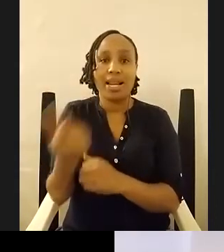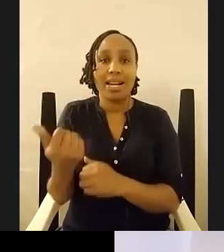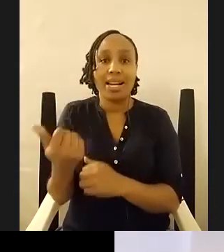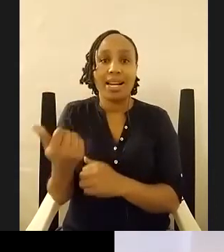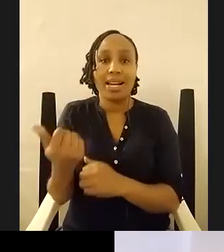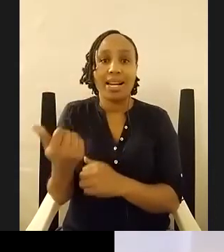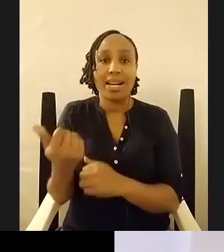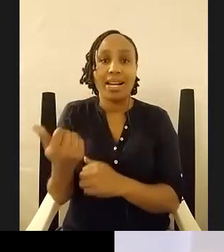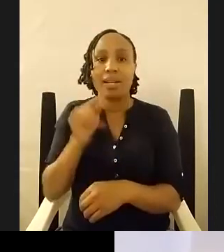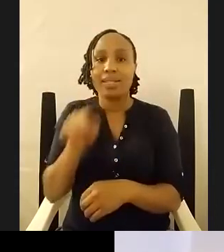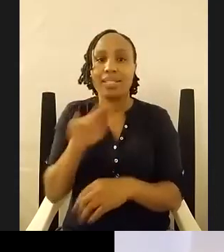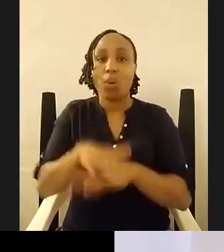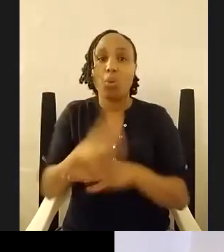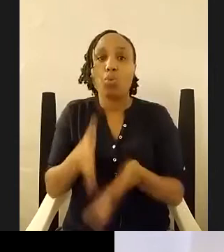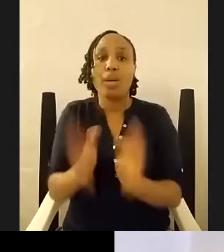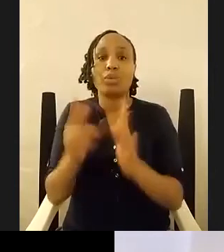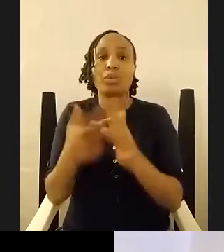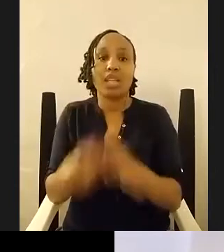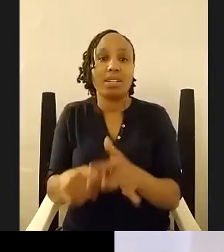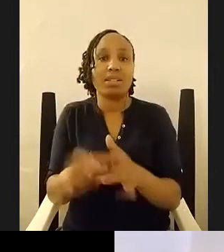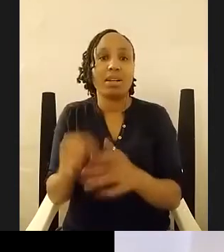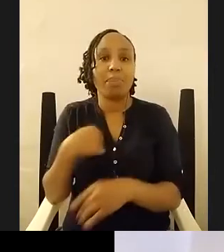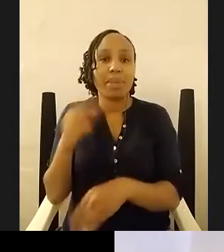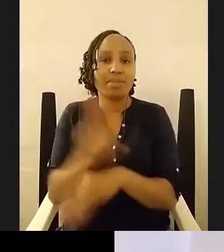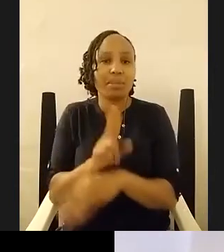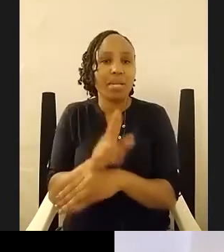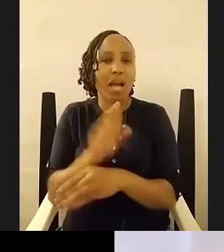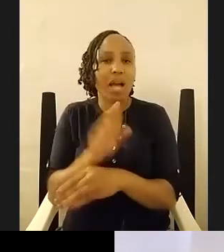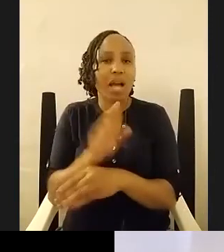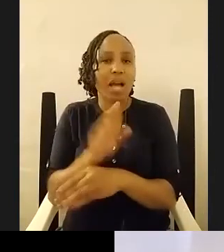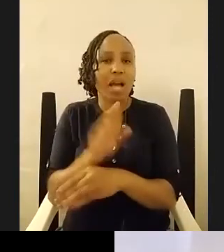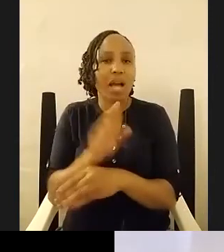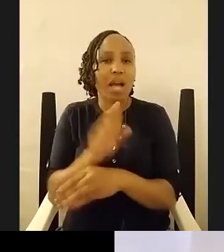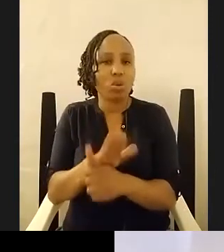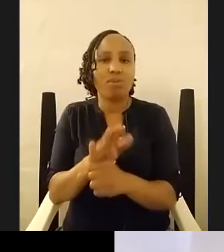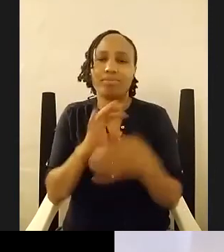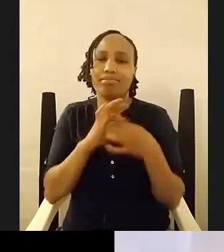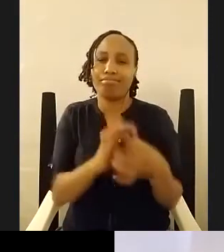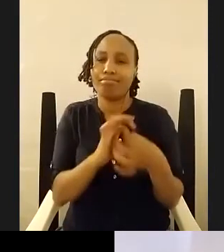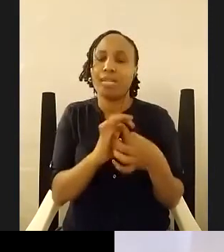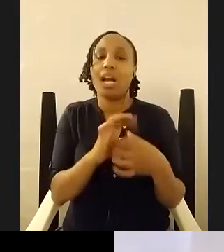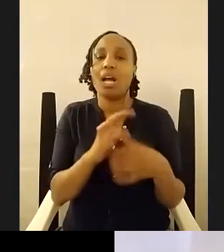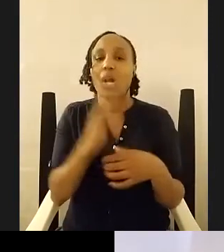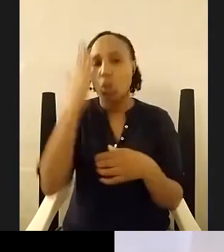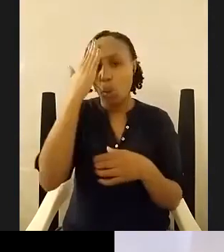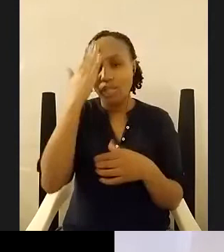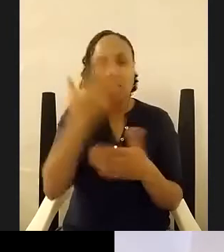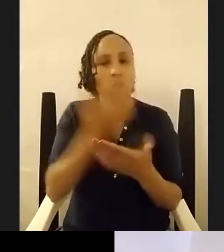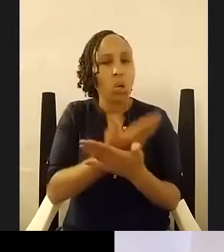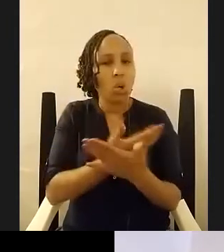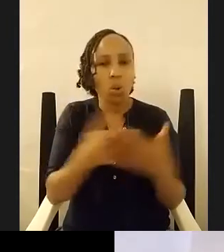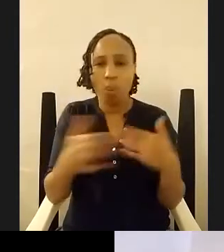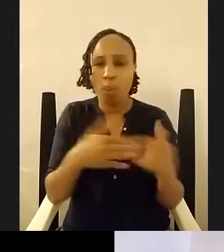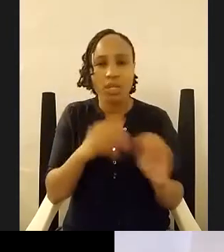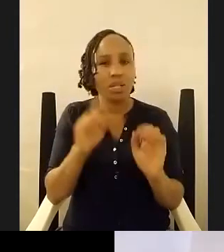i find there's a lot of intimate knowledge that nobody nobody would ever have written that story unless they know some